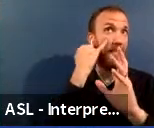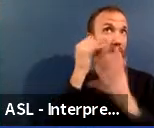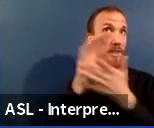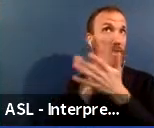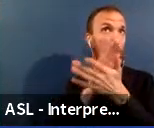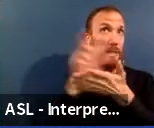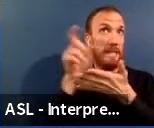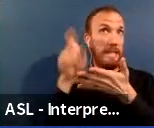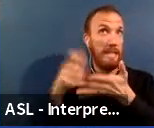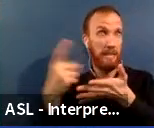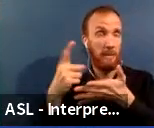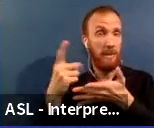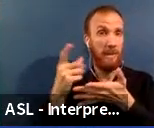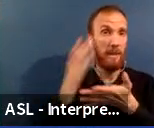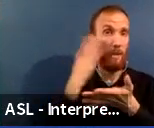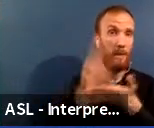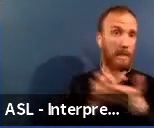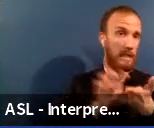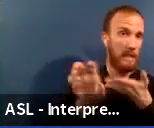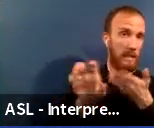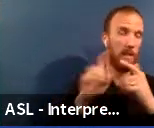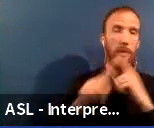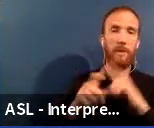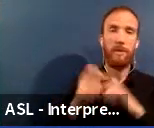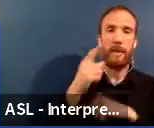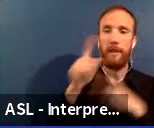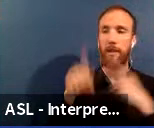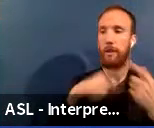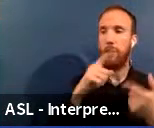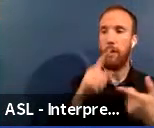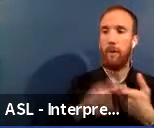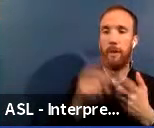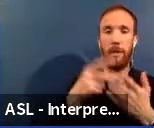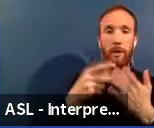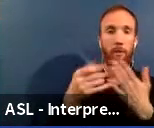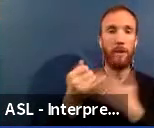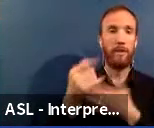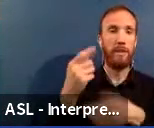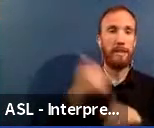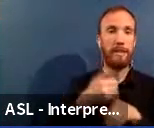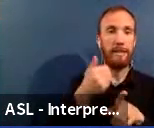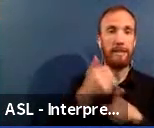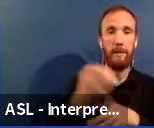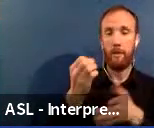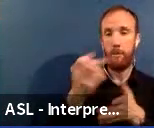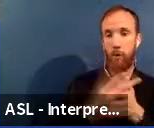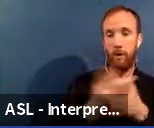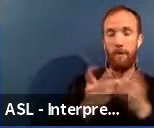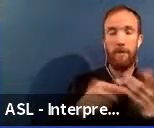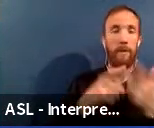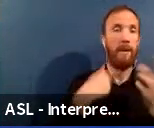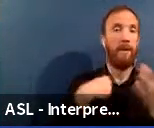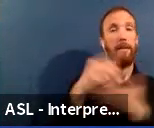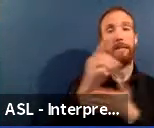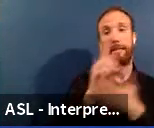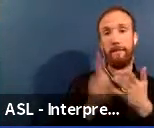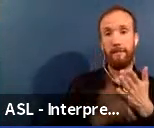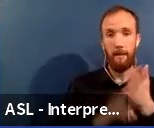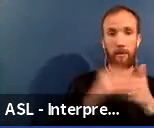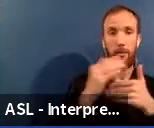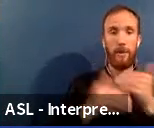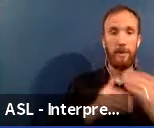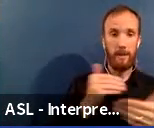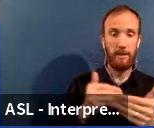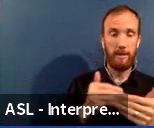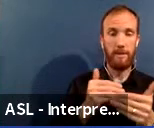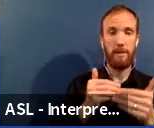get the investment. But generally once the capital project is approved, we go through a design process for those approved projects and